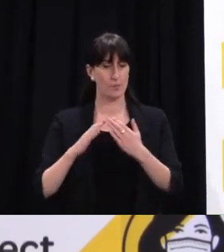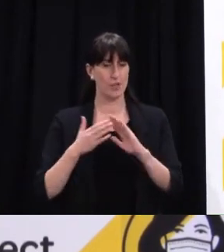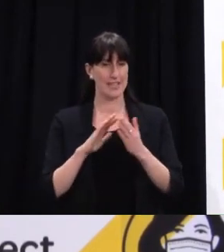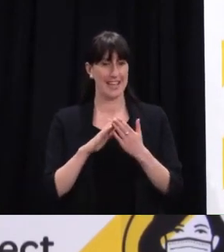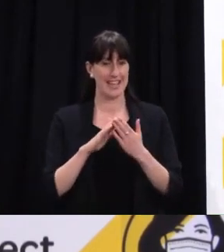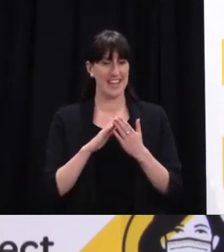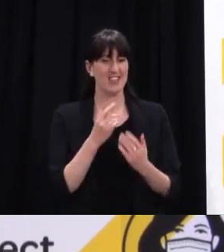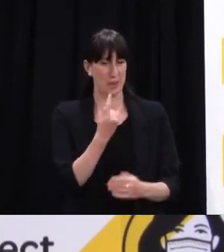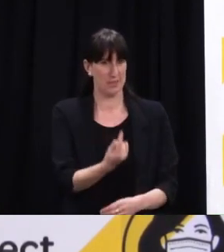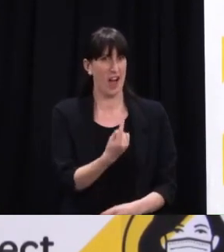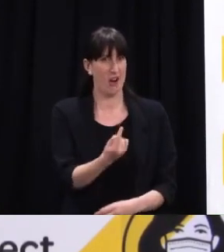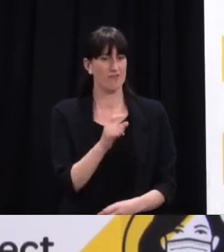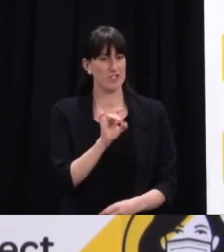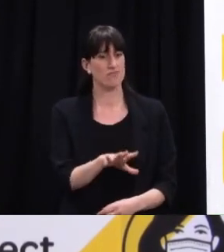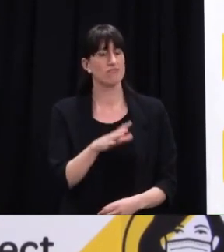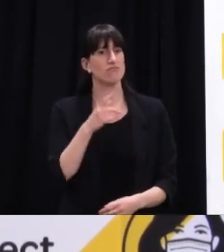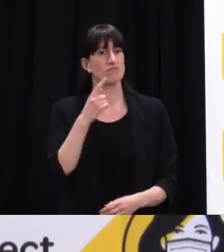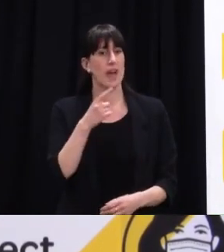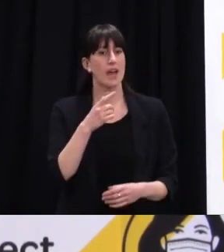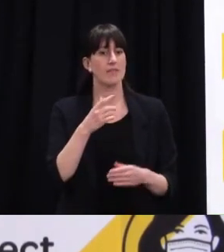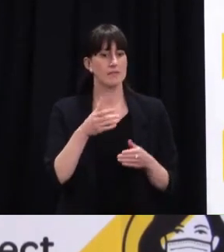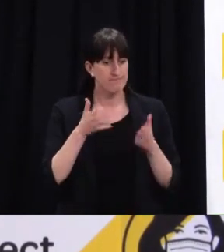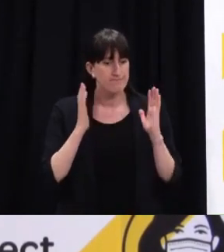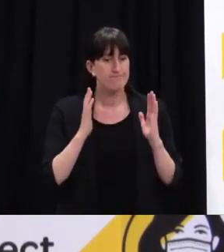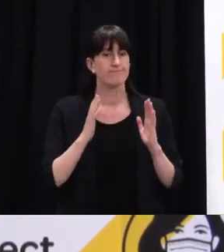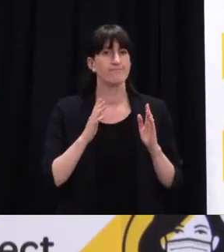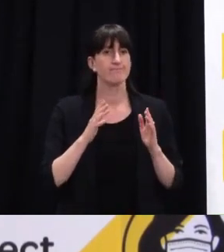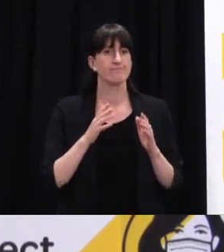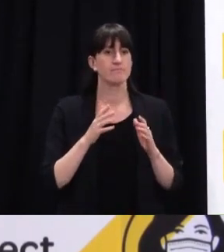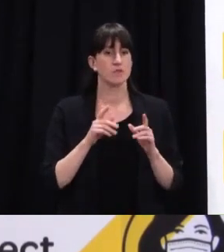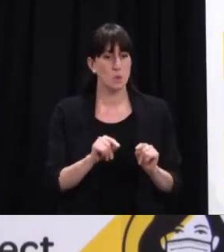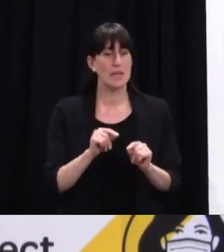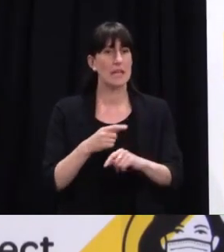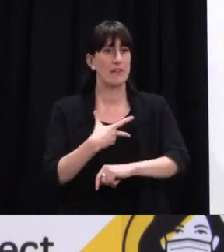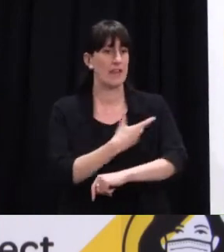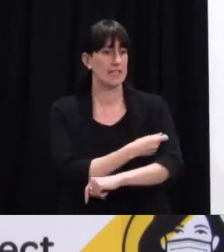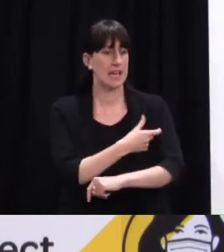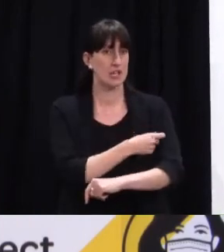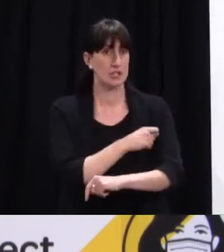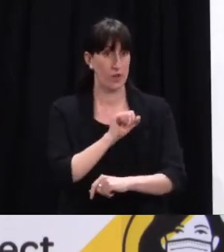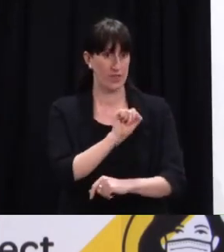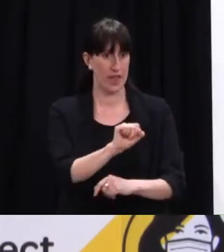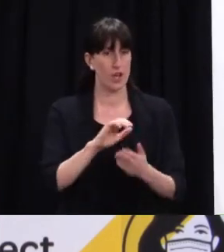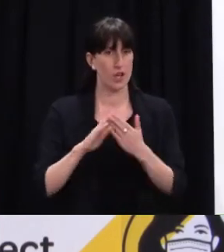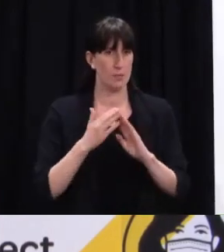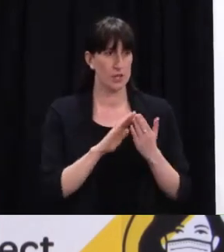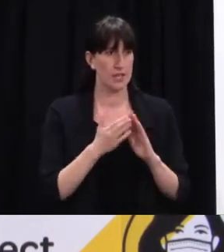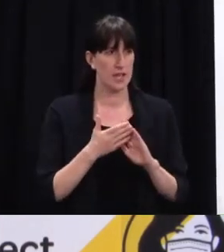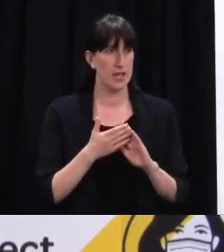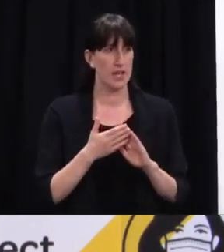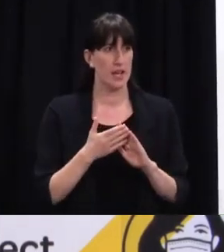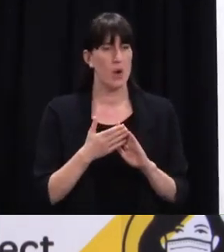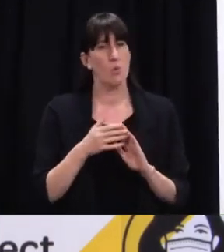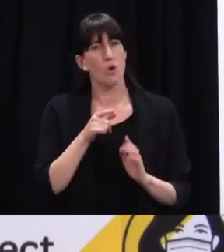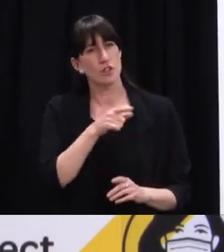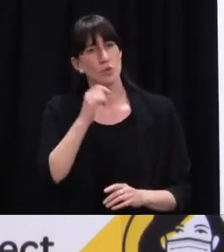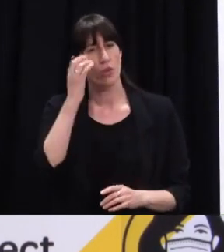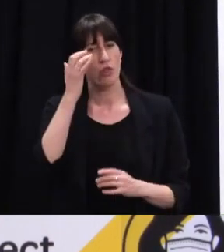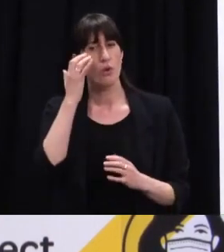Nuwean community are doing their own vaccination drive what do you make of these specifically targeted vaccination drives